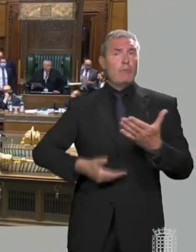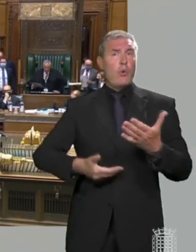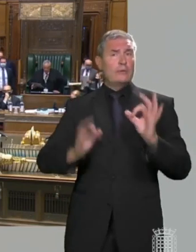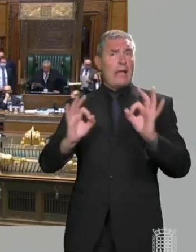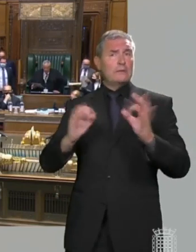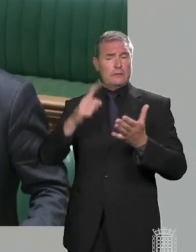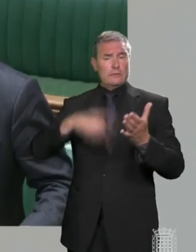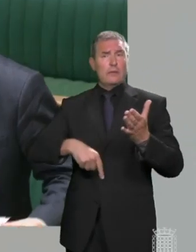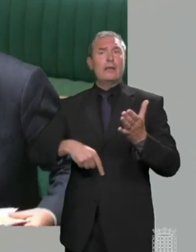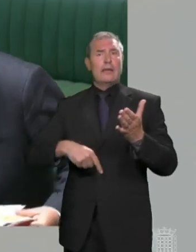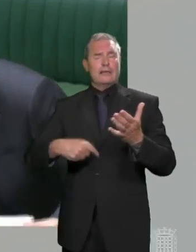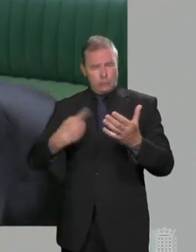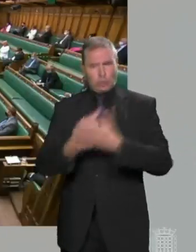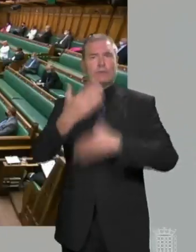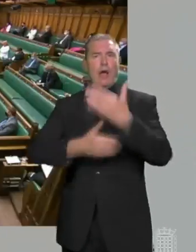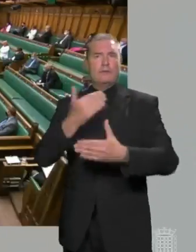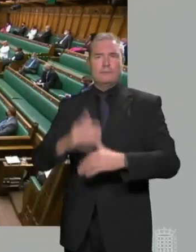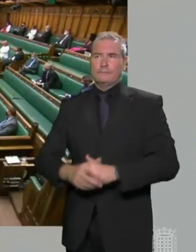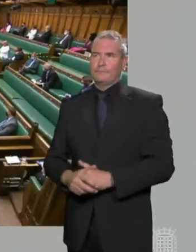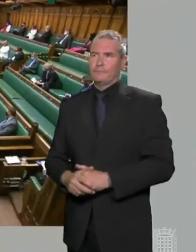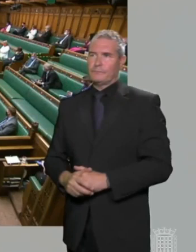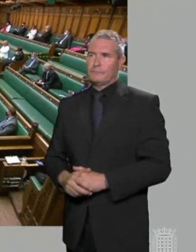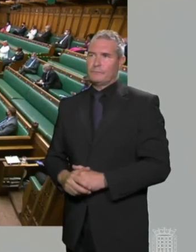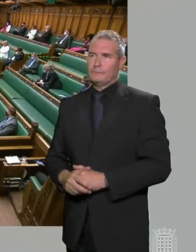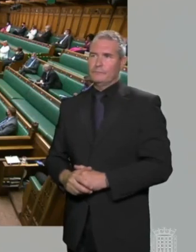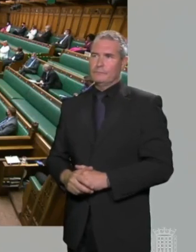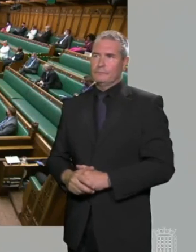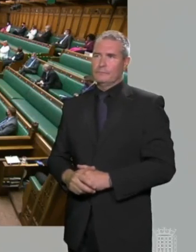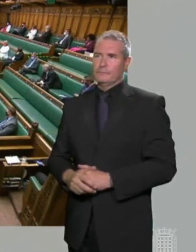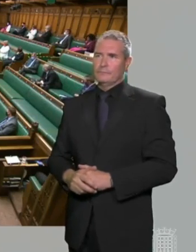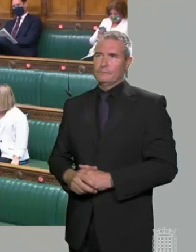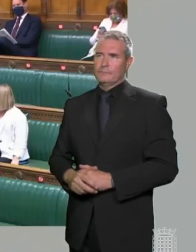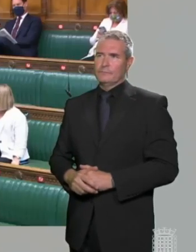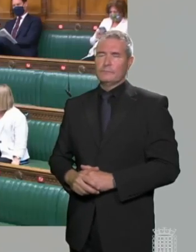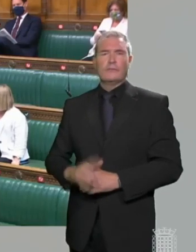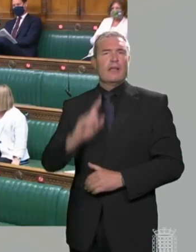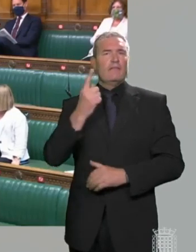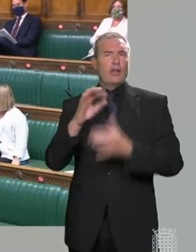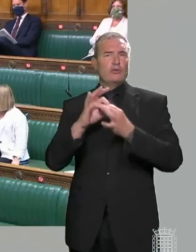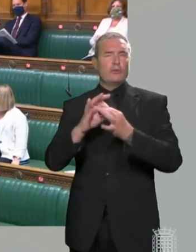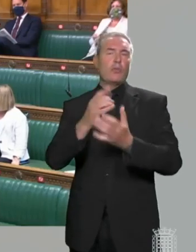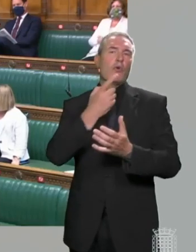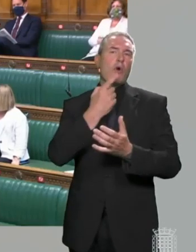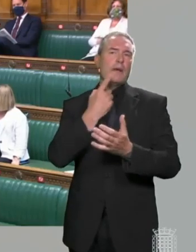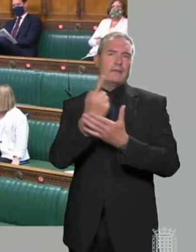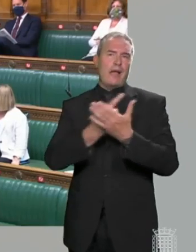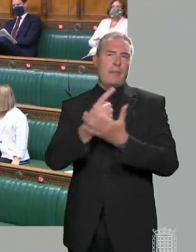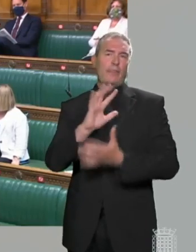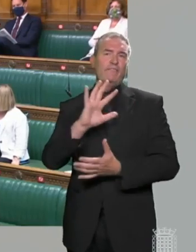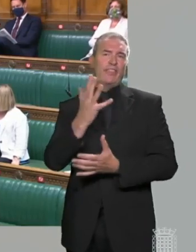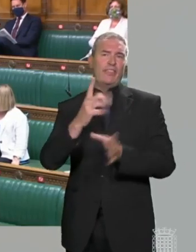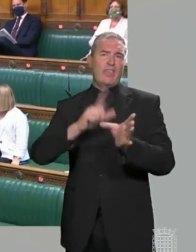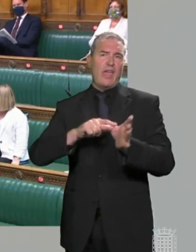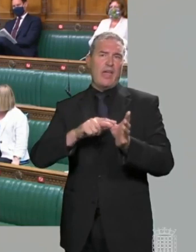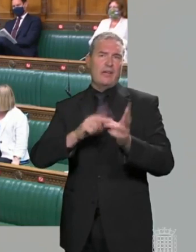it's time to put a Tigger in the tank. Helen Dayes. Thank you, Mr Speaker. Can I associate myself with the remarks concerning the fifth anniversary of the